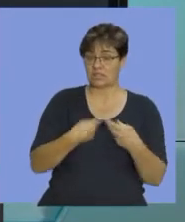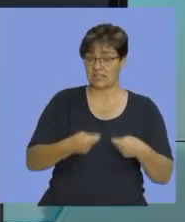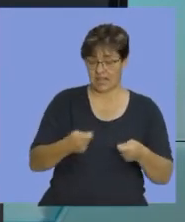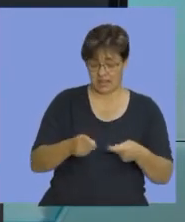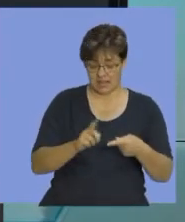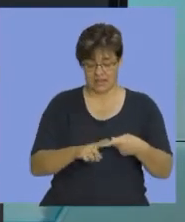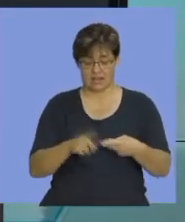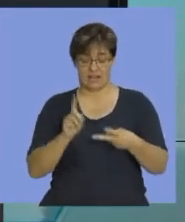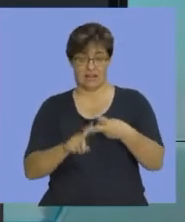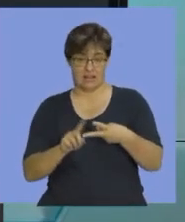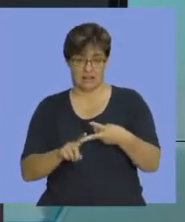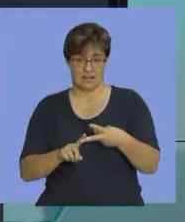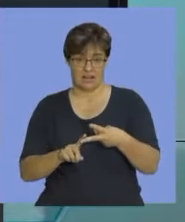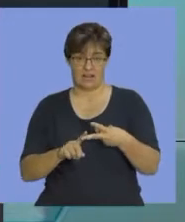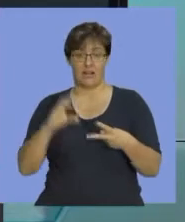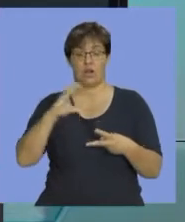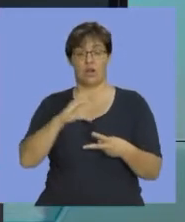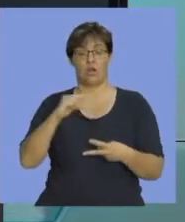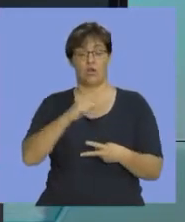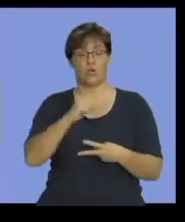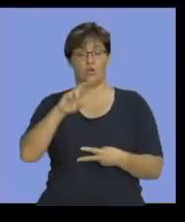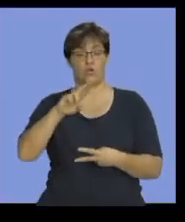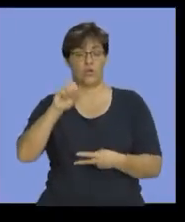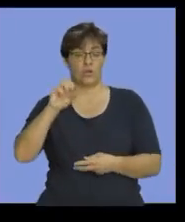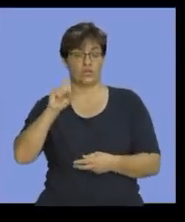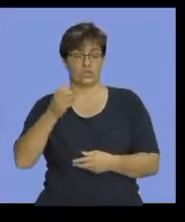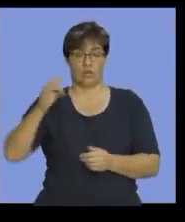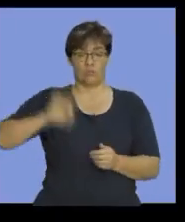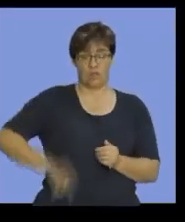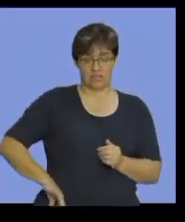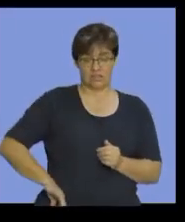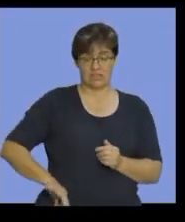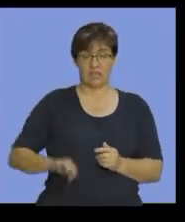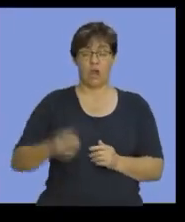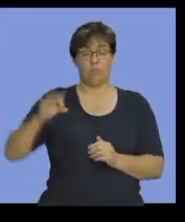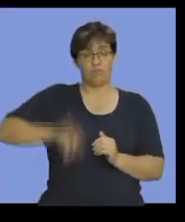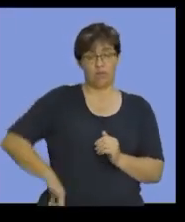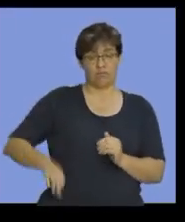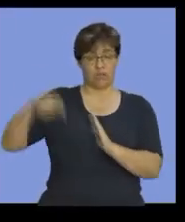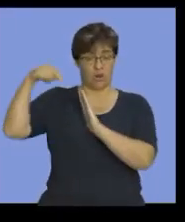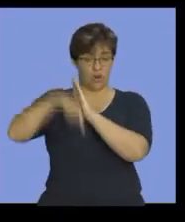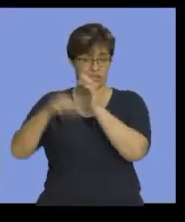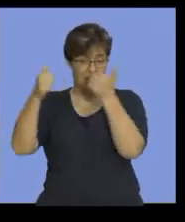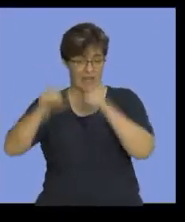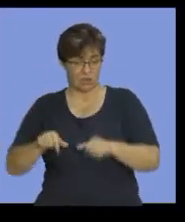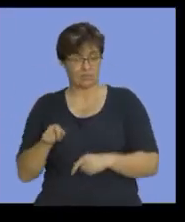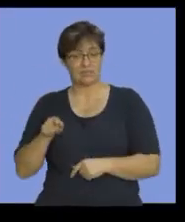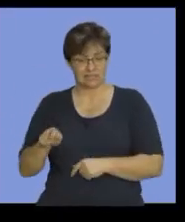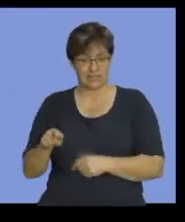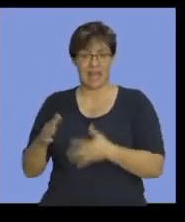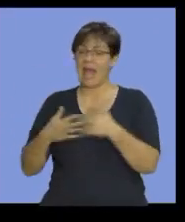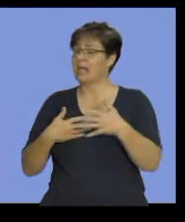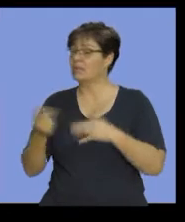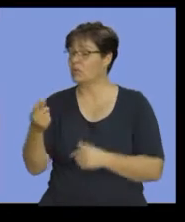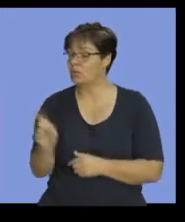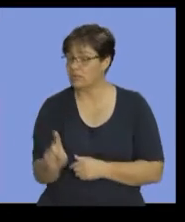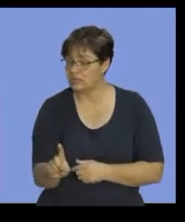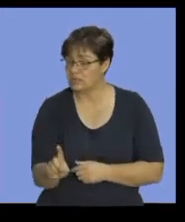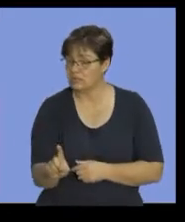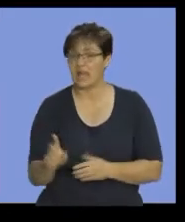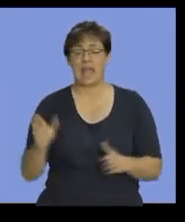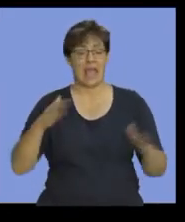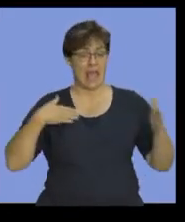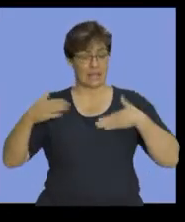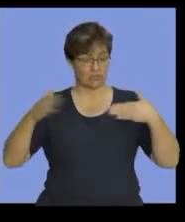And thereafter, your gross profit in your profit and loss account here, you will now deal with what? Your admin